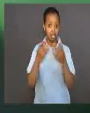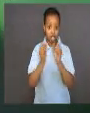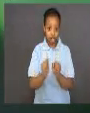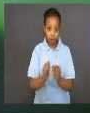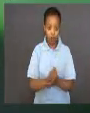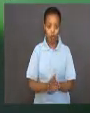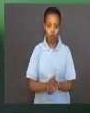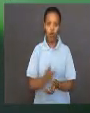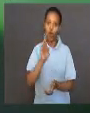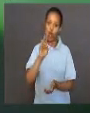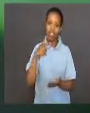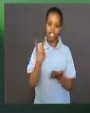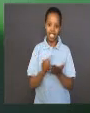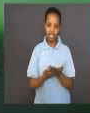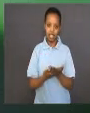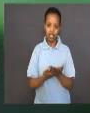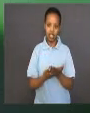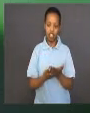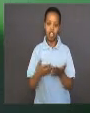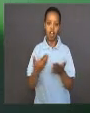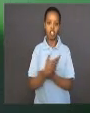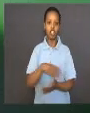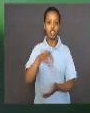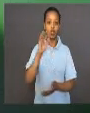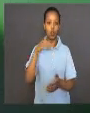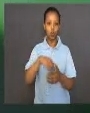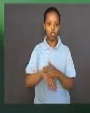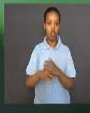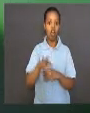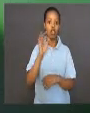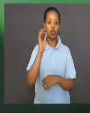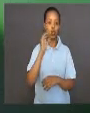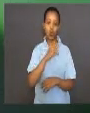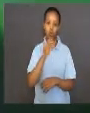two of these discoveries that are correct.